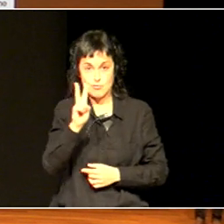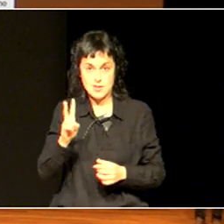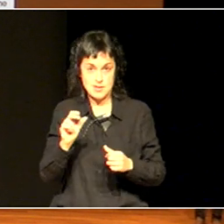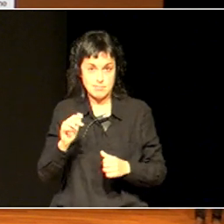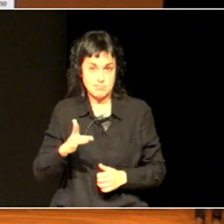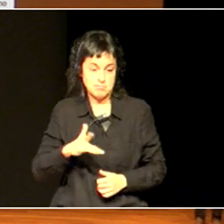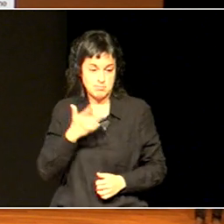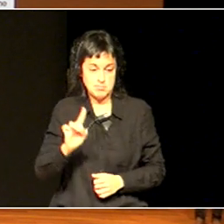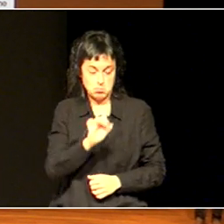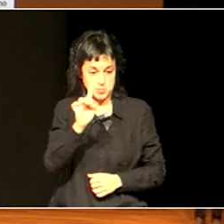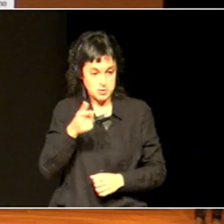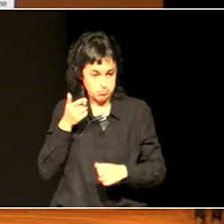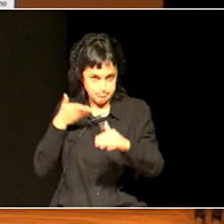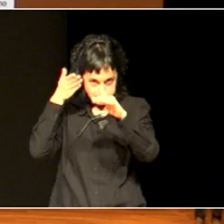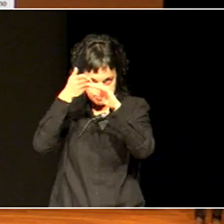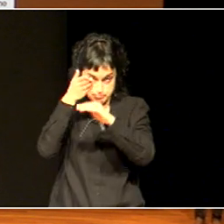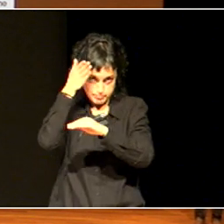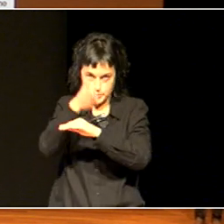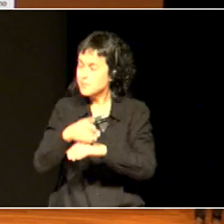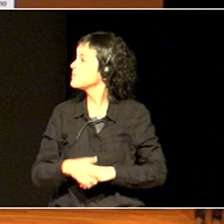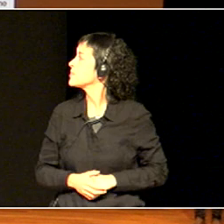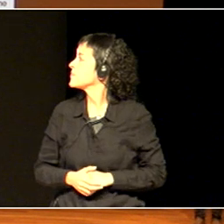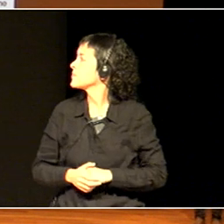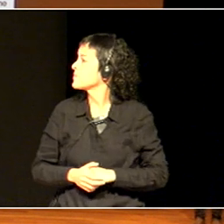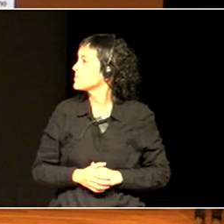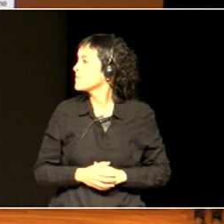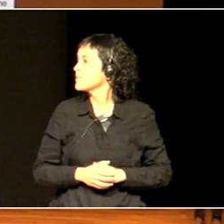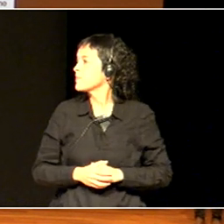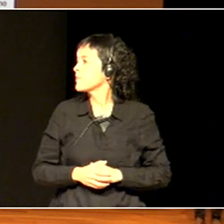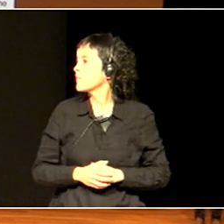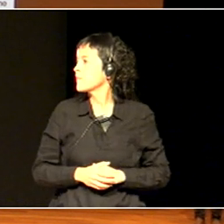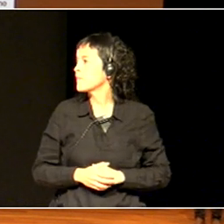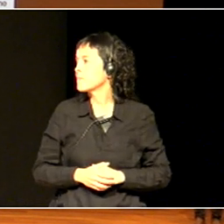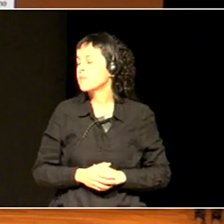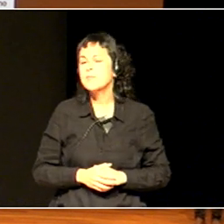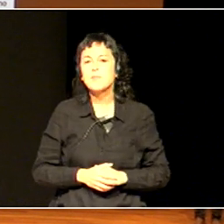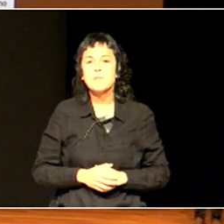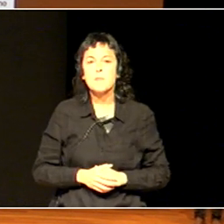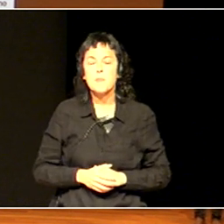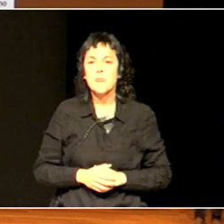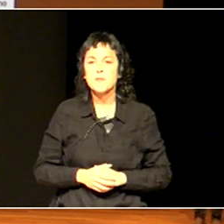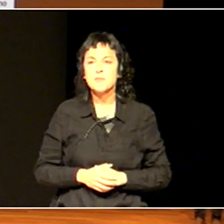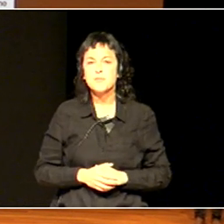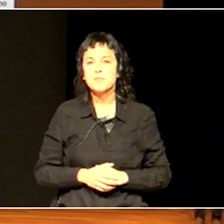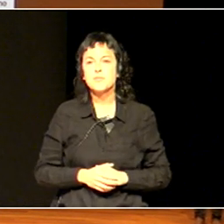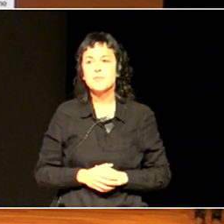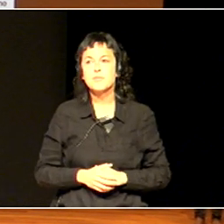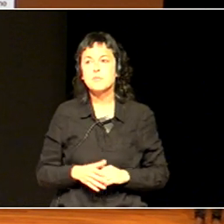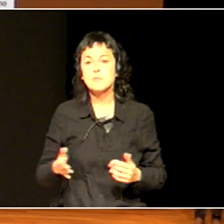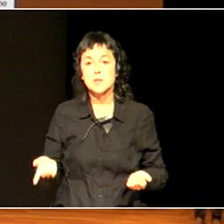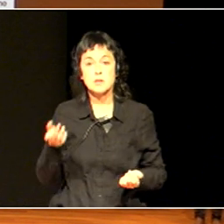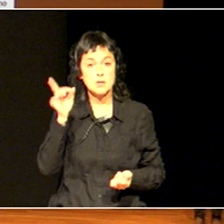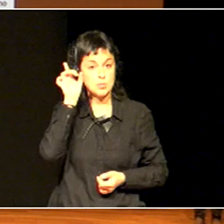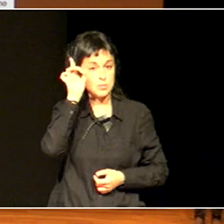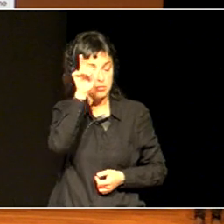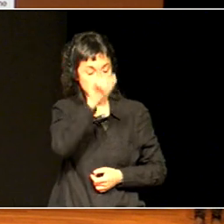one of the first things, has anyone got a logo on their shoes?